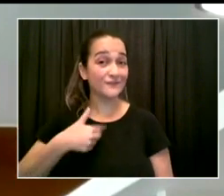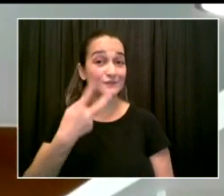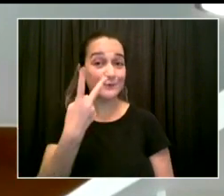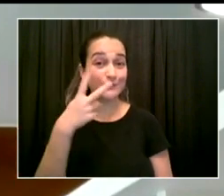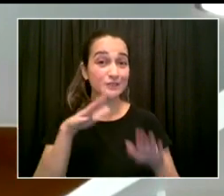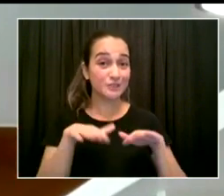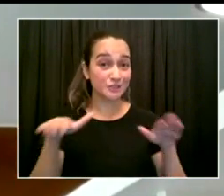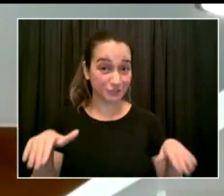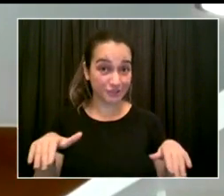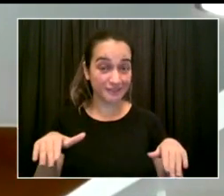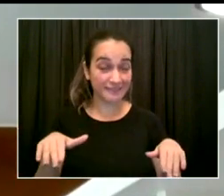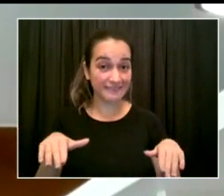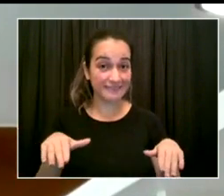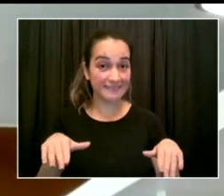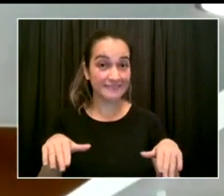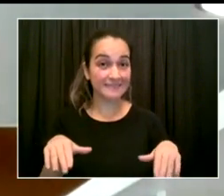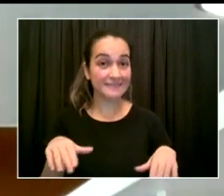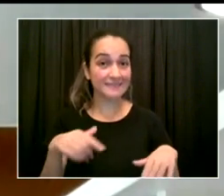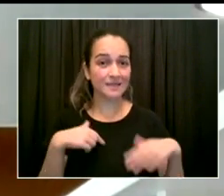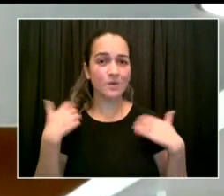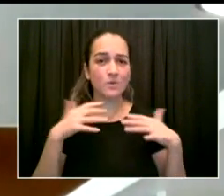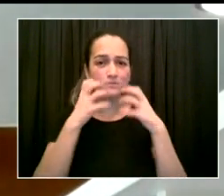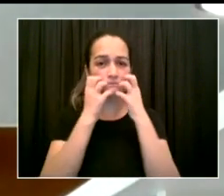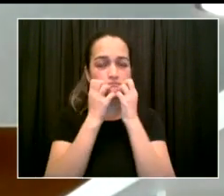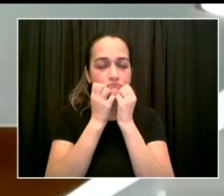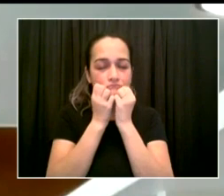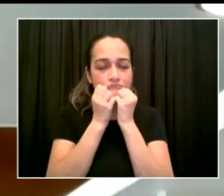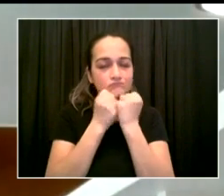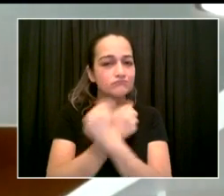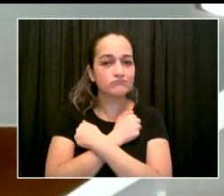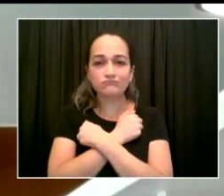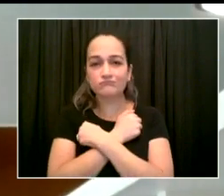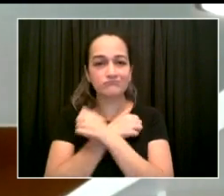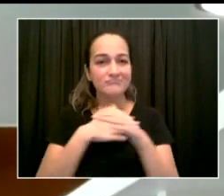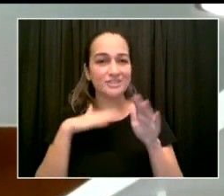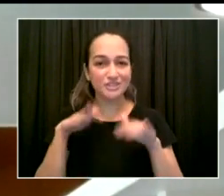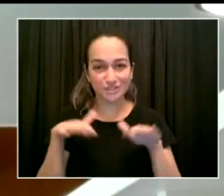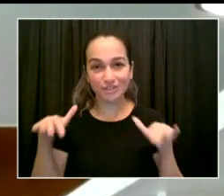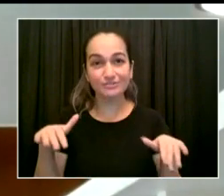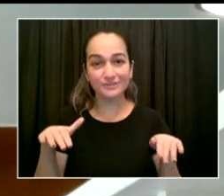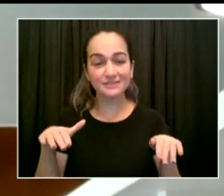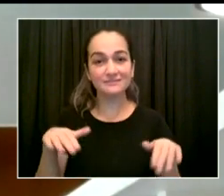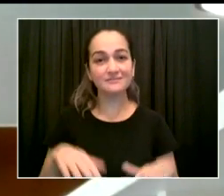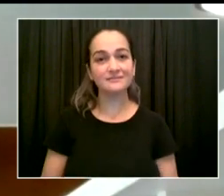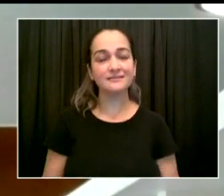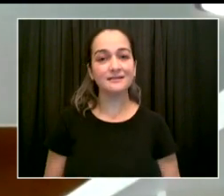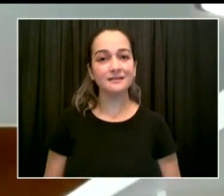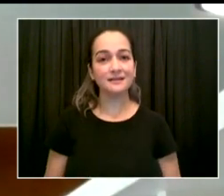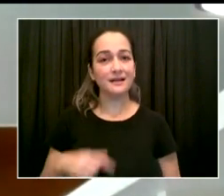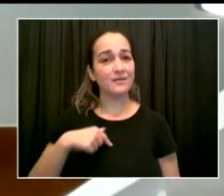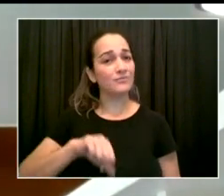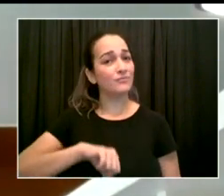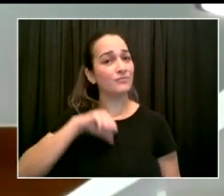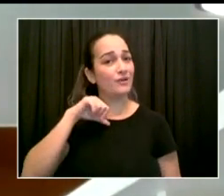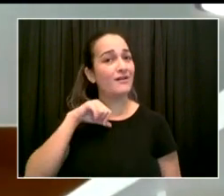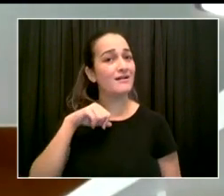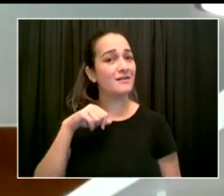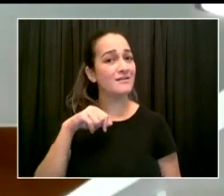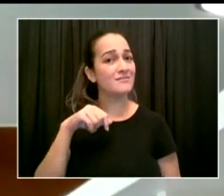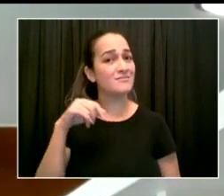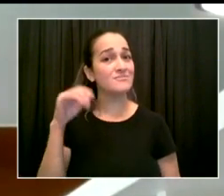safety of my children. I'm proud that we were the only big city in the country last fall to open our schools up for in-person learning.